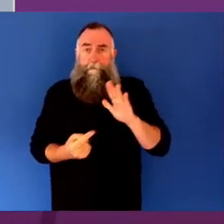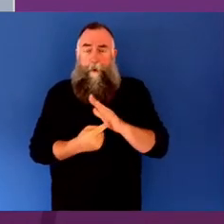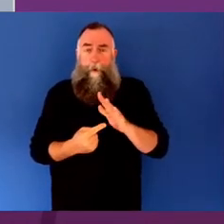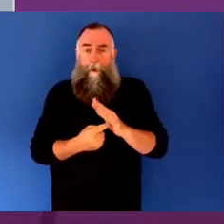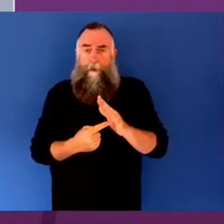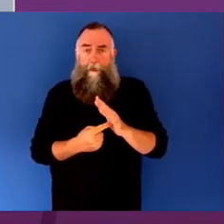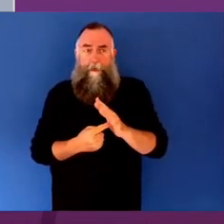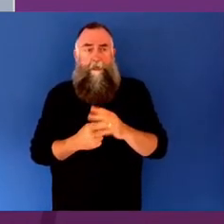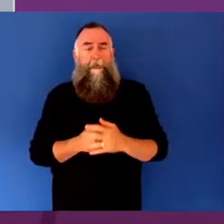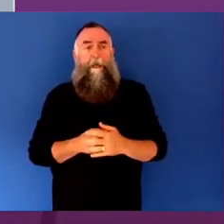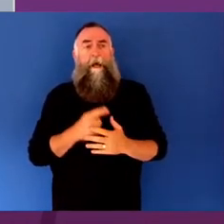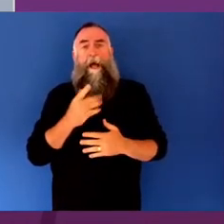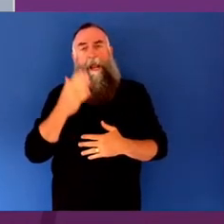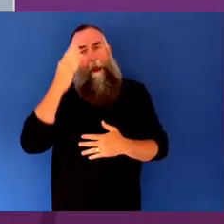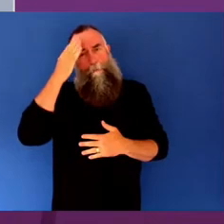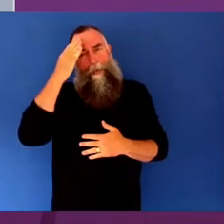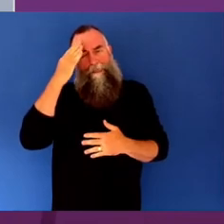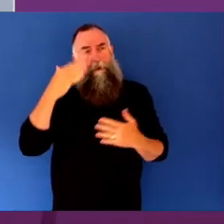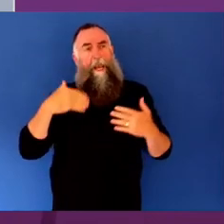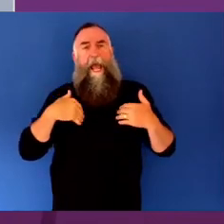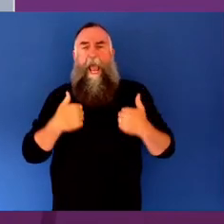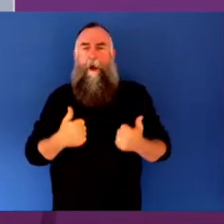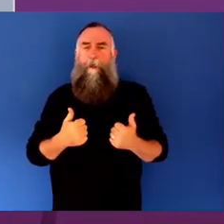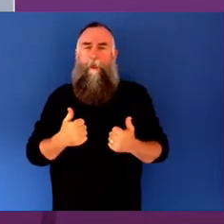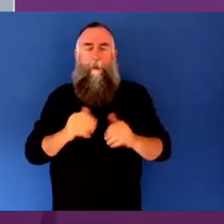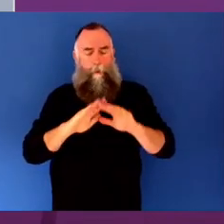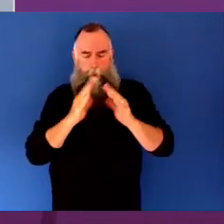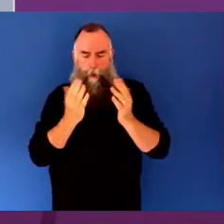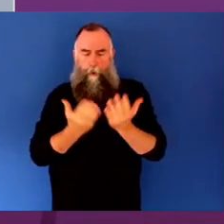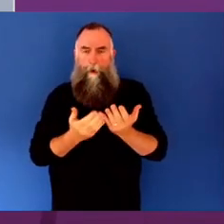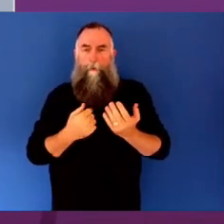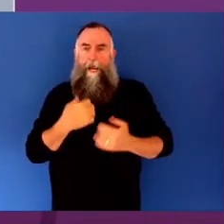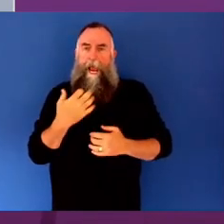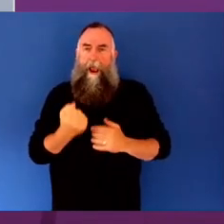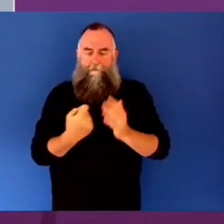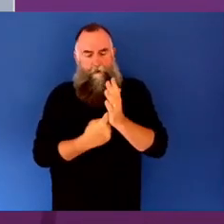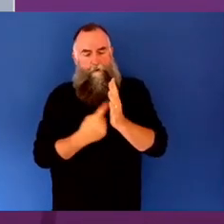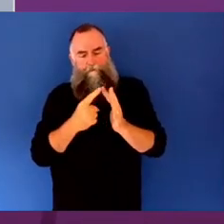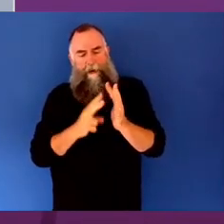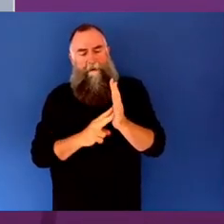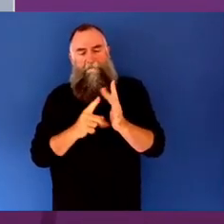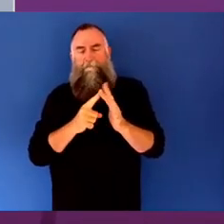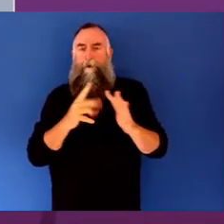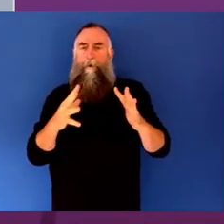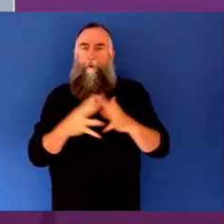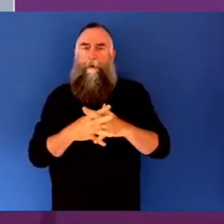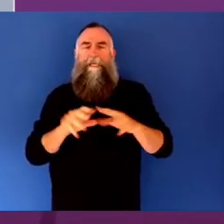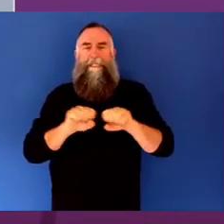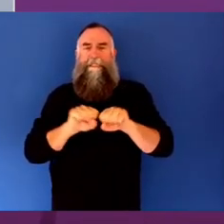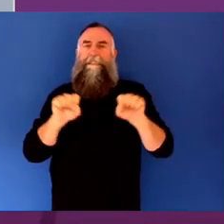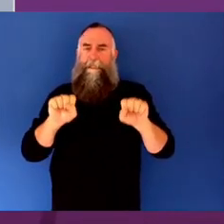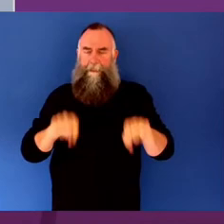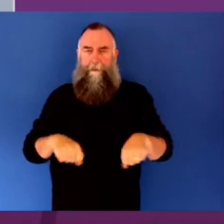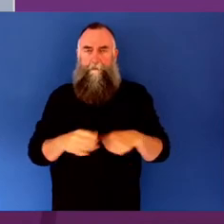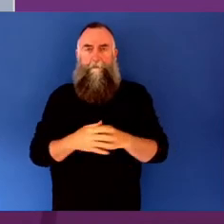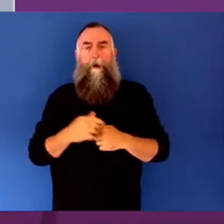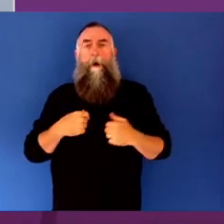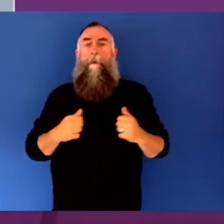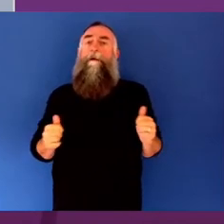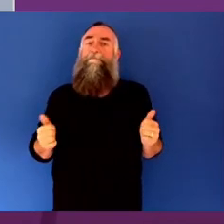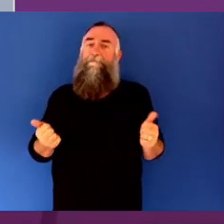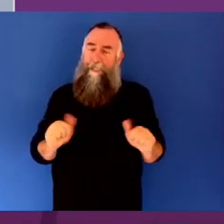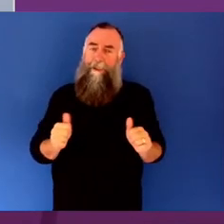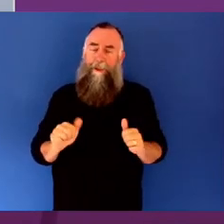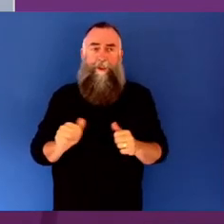world. We have a review of the system about every 18 months. And we've done it for about 20, 30 years. And all of those reviews and